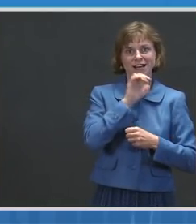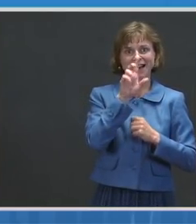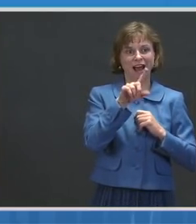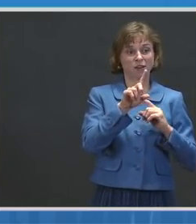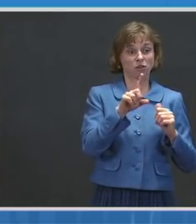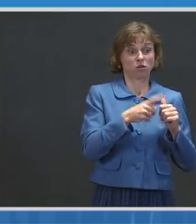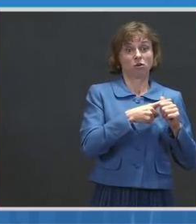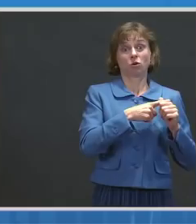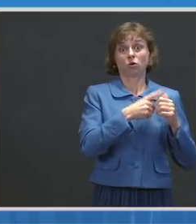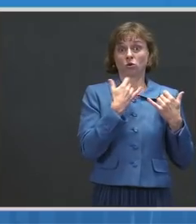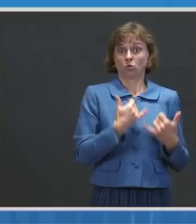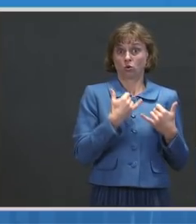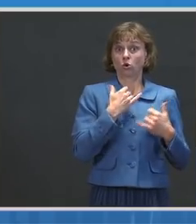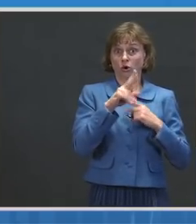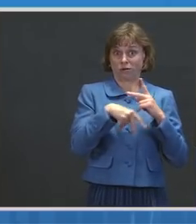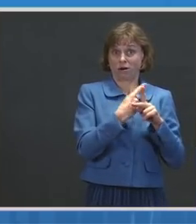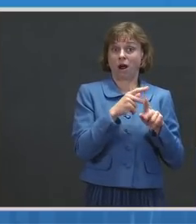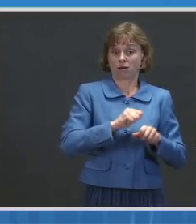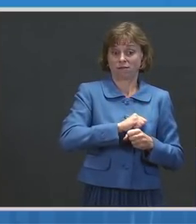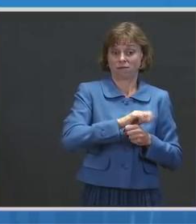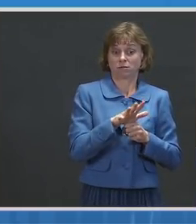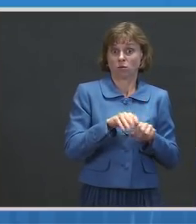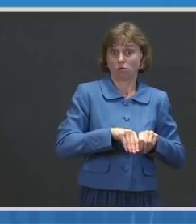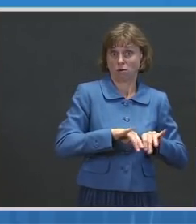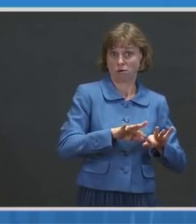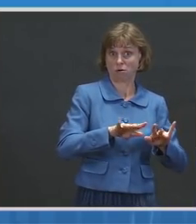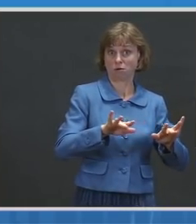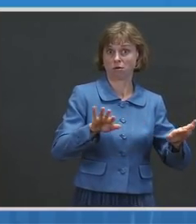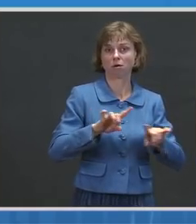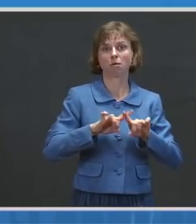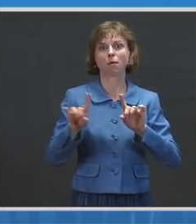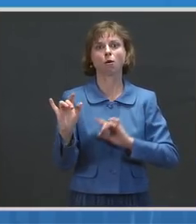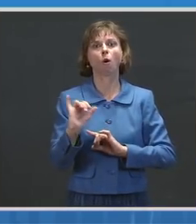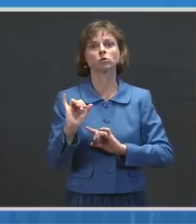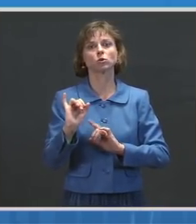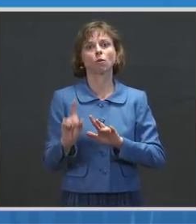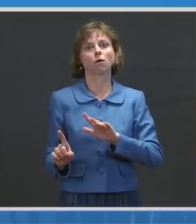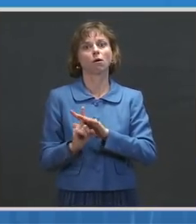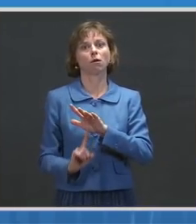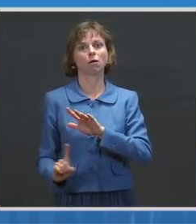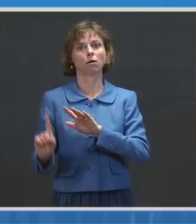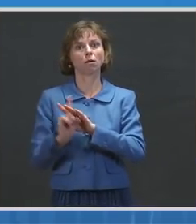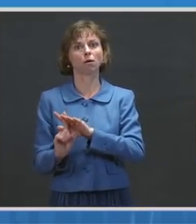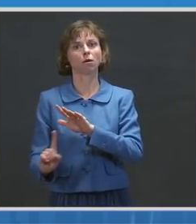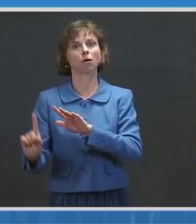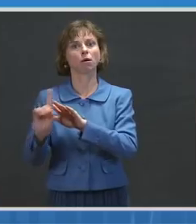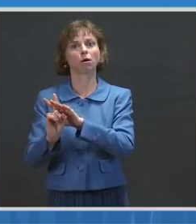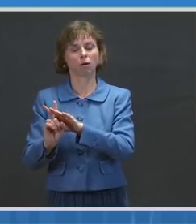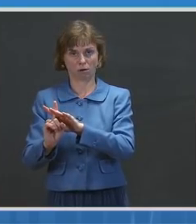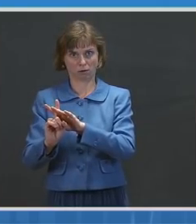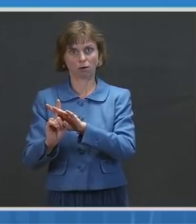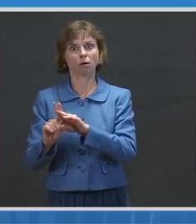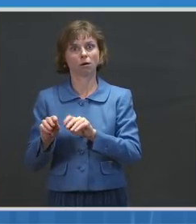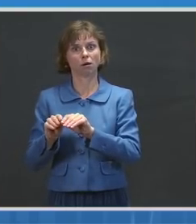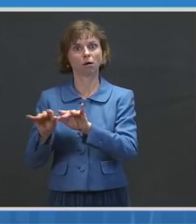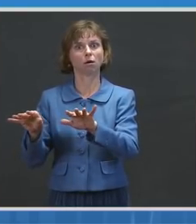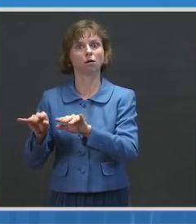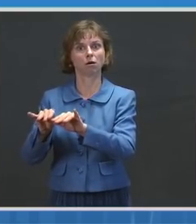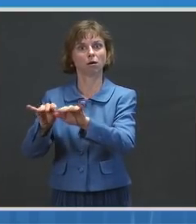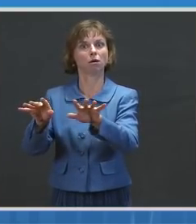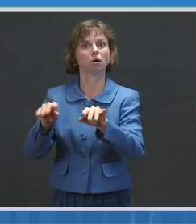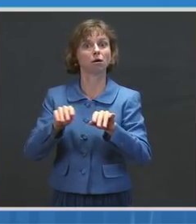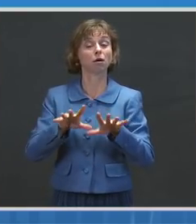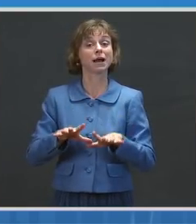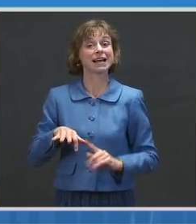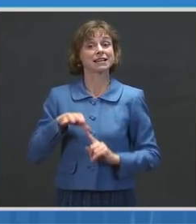type and currently circulating virus, but also the variants that we see circulating, particularly the